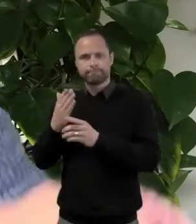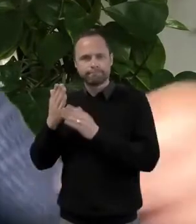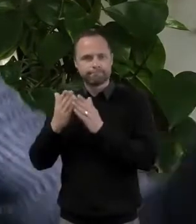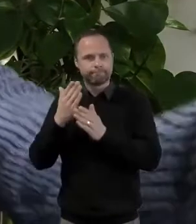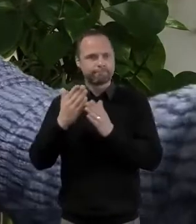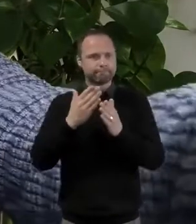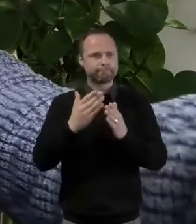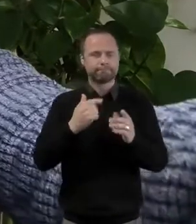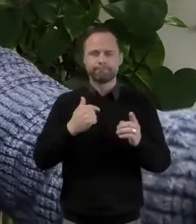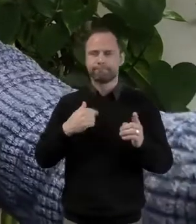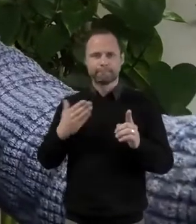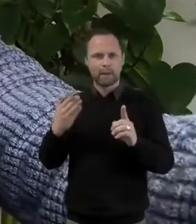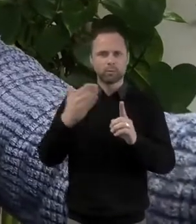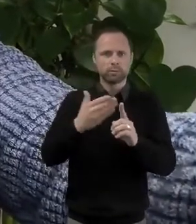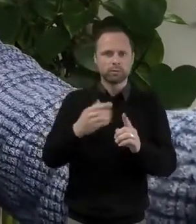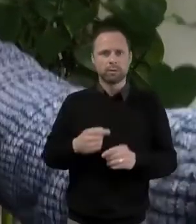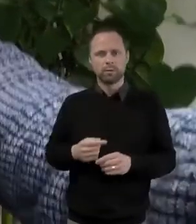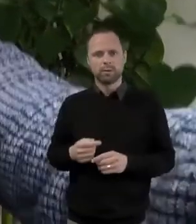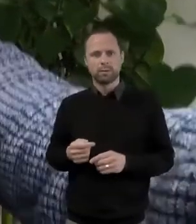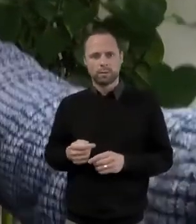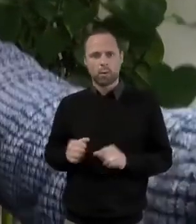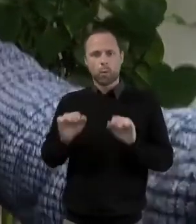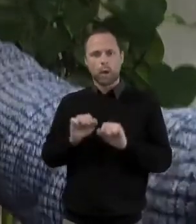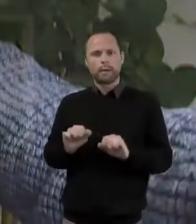to be joined. And thank you.